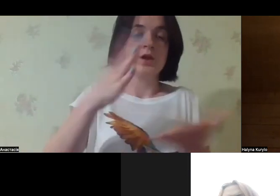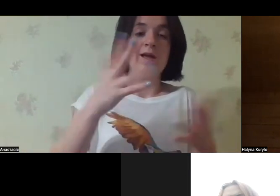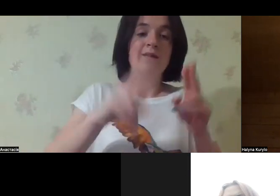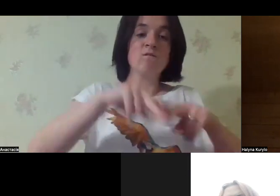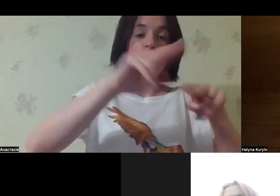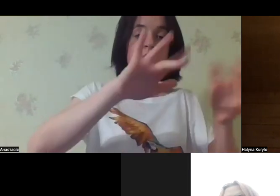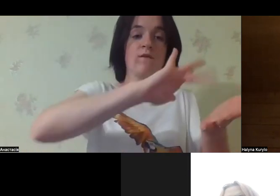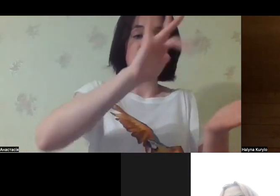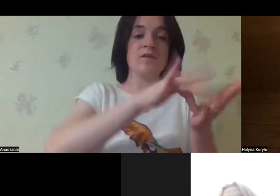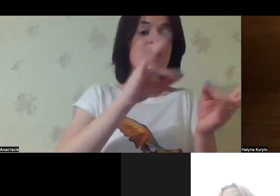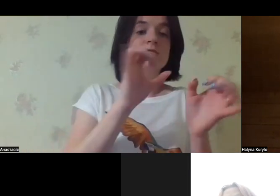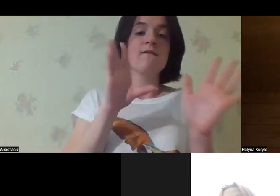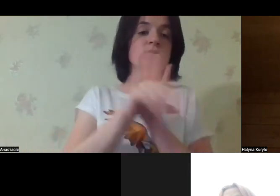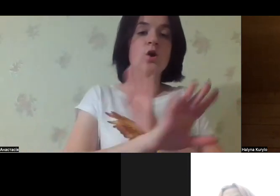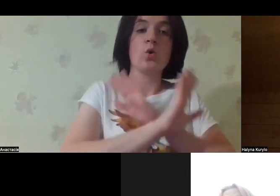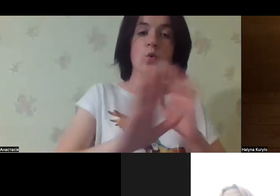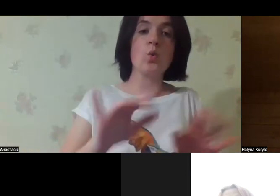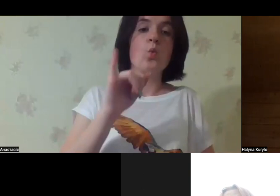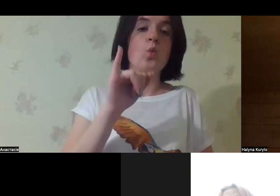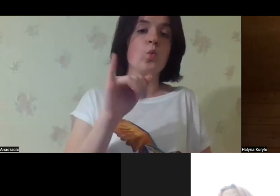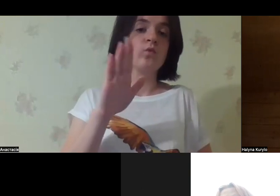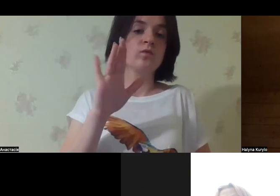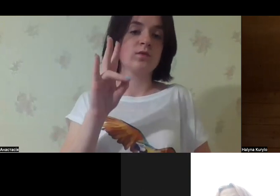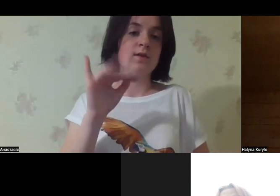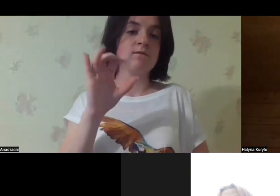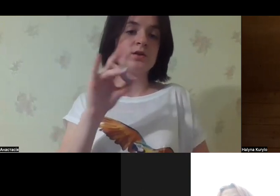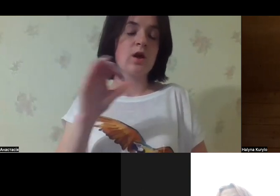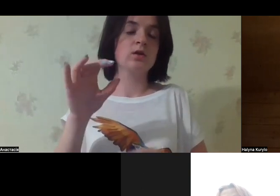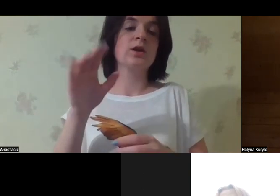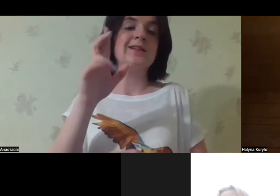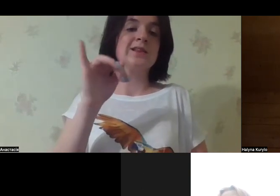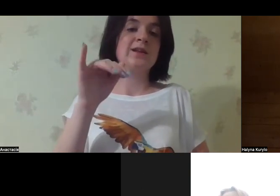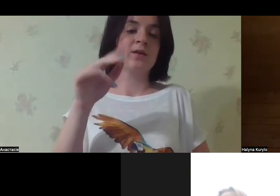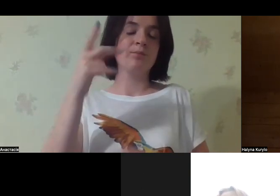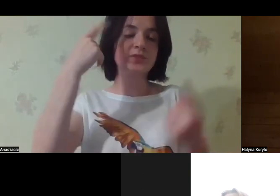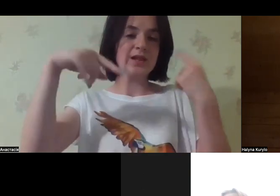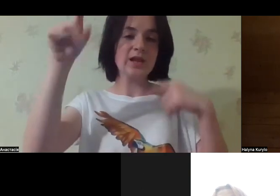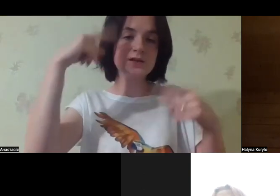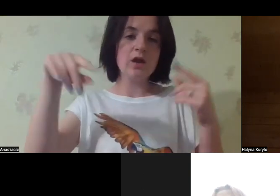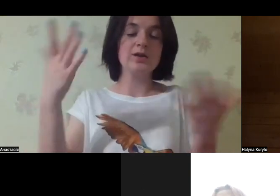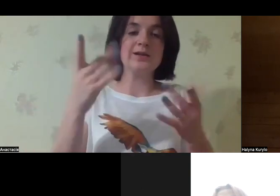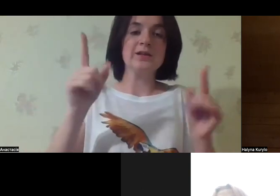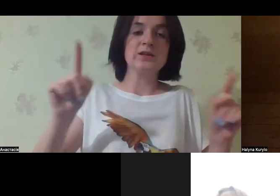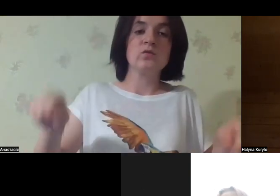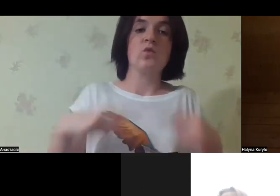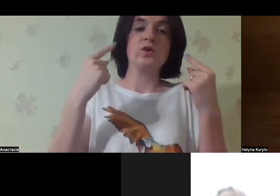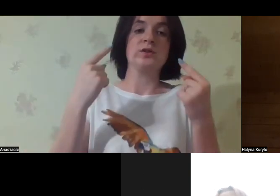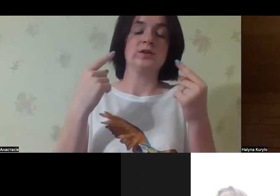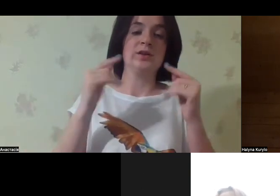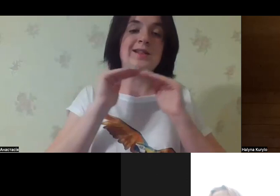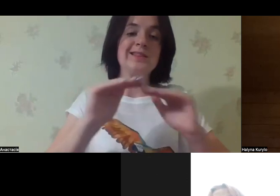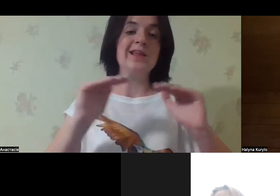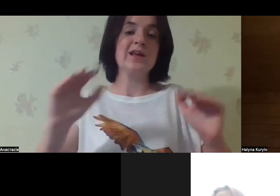to the current projects recovering the cities, but they do not take into account this universal design